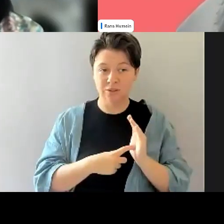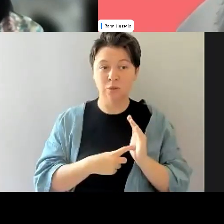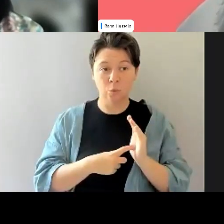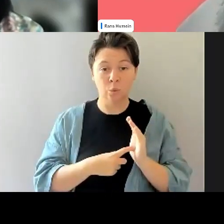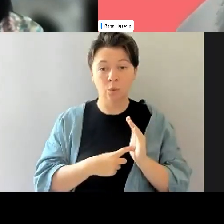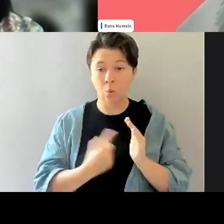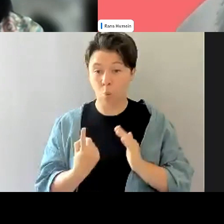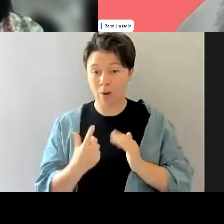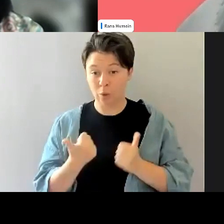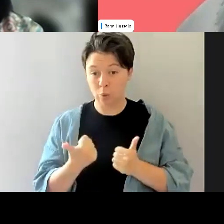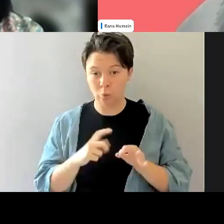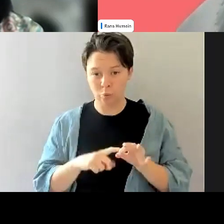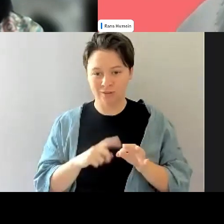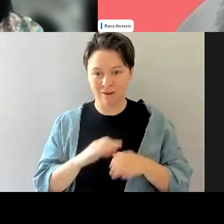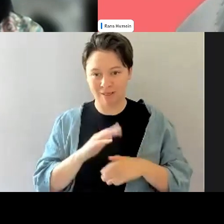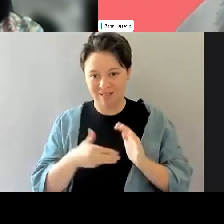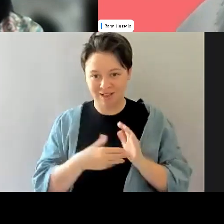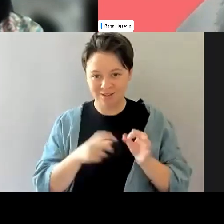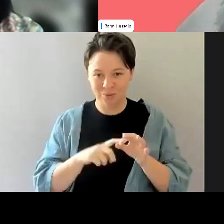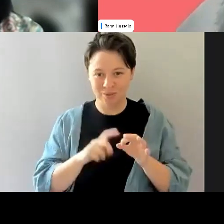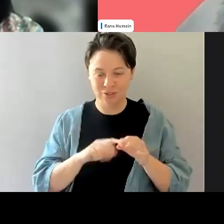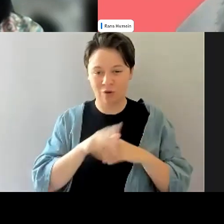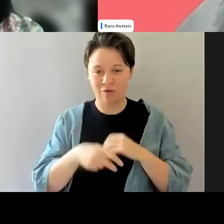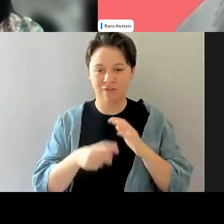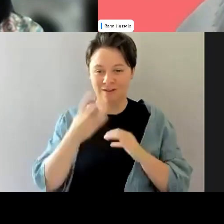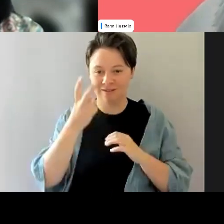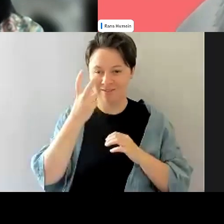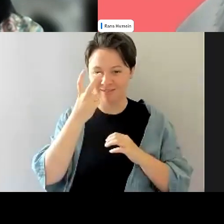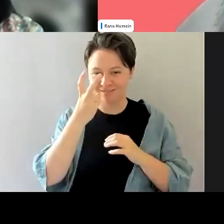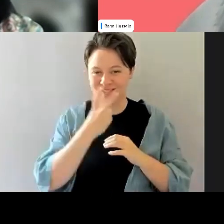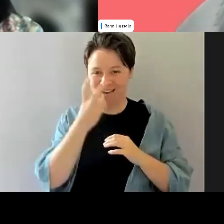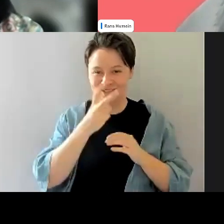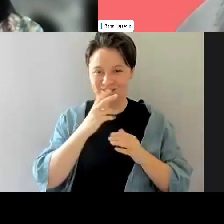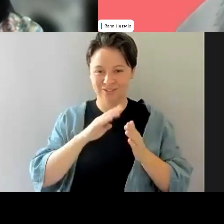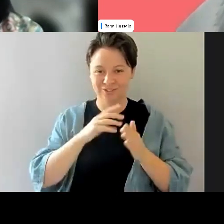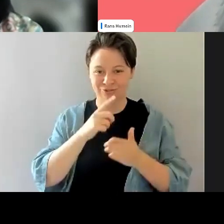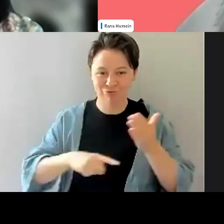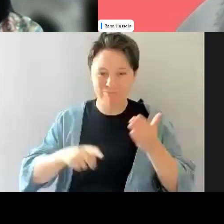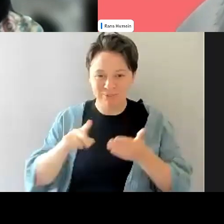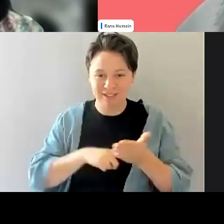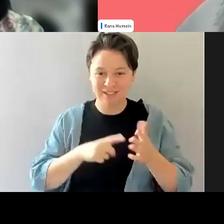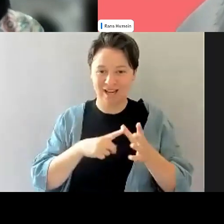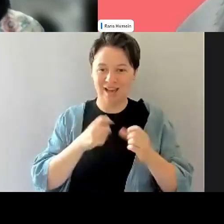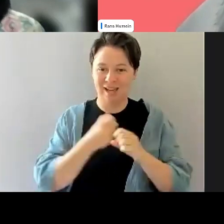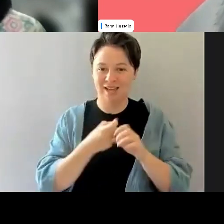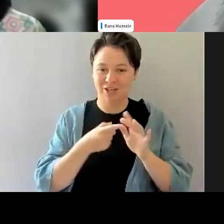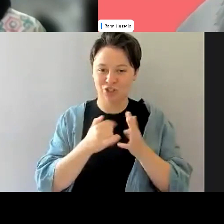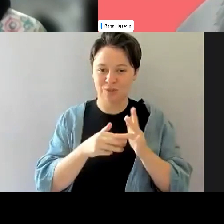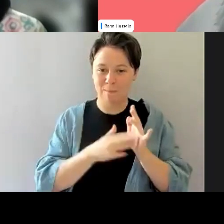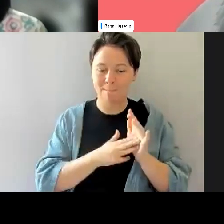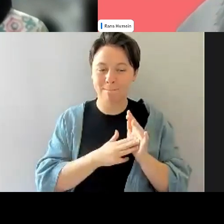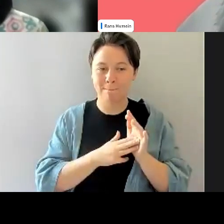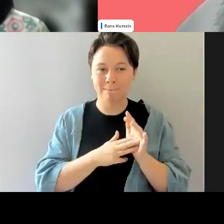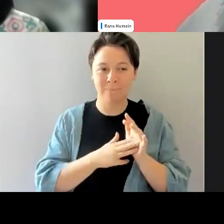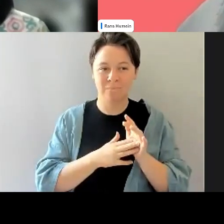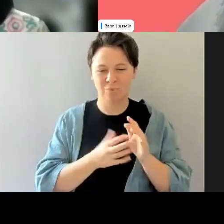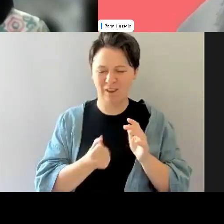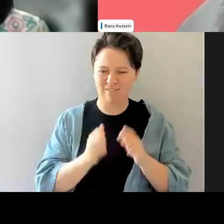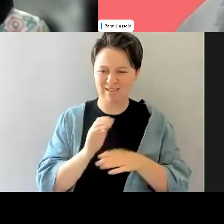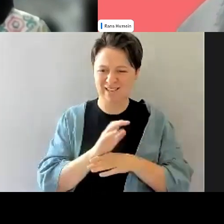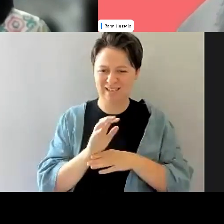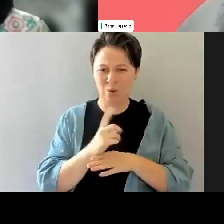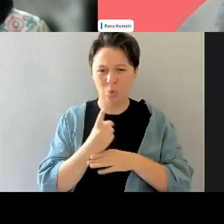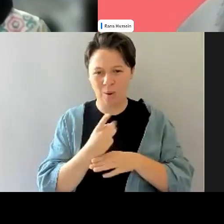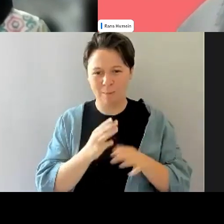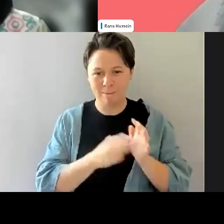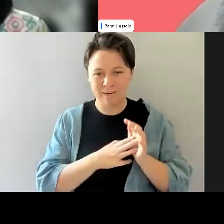there's good question. I don't want to want to take the last one about ageism, but, um, if anyone wants to touch that one, we've probably got about, um, maybe a minute to,